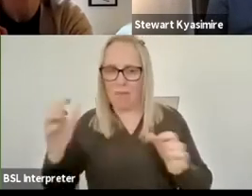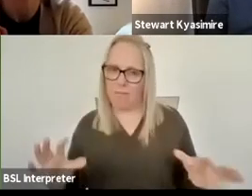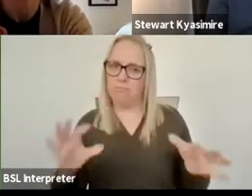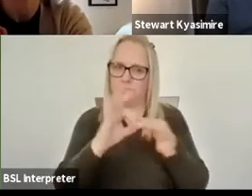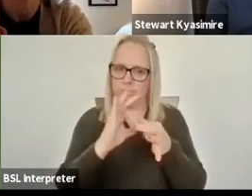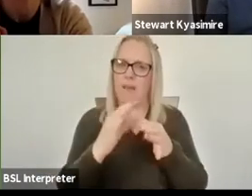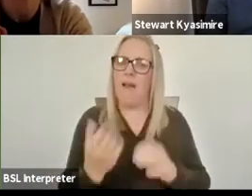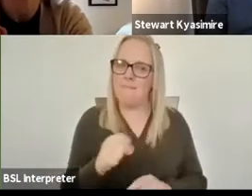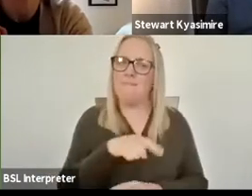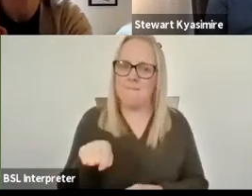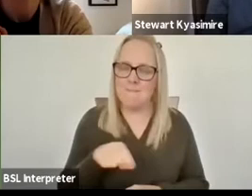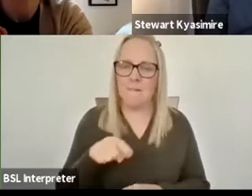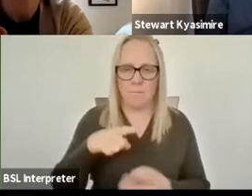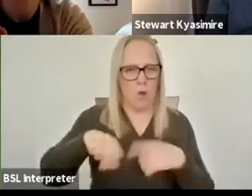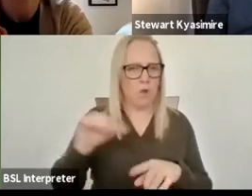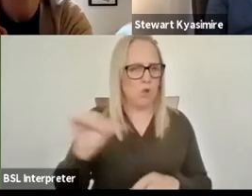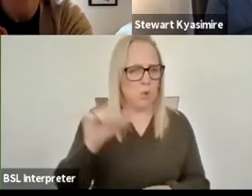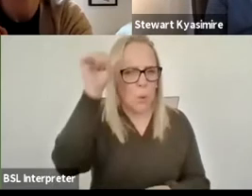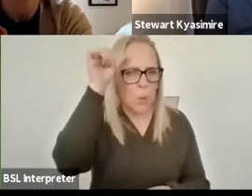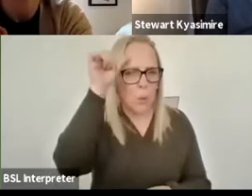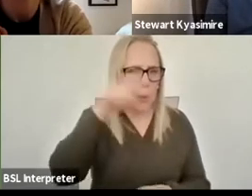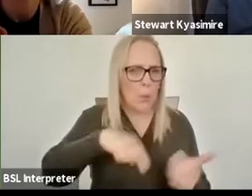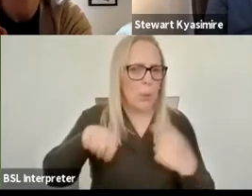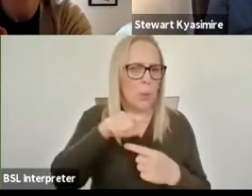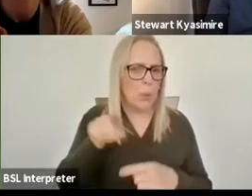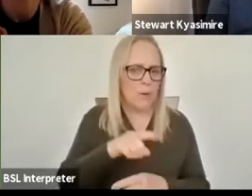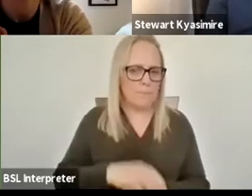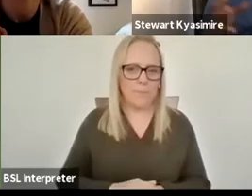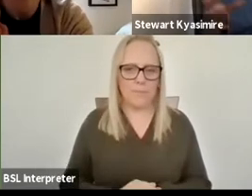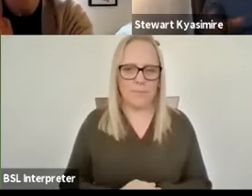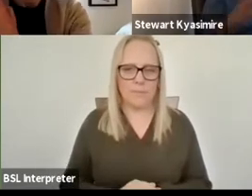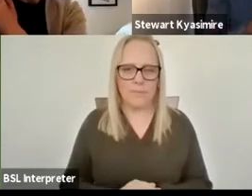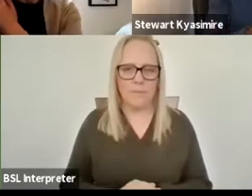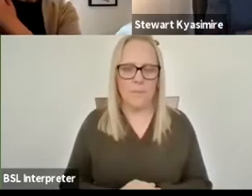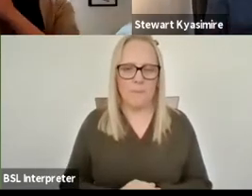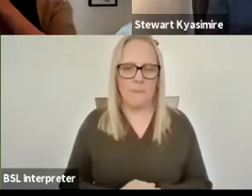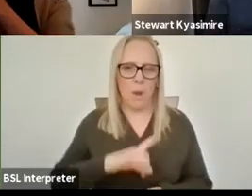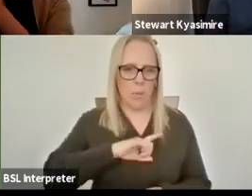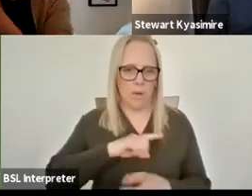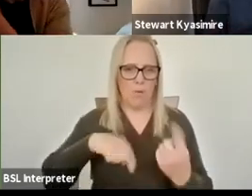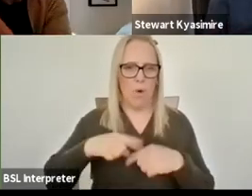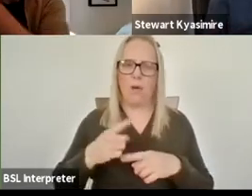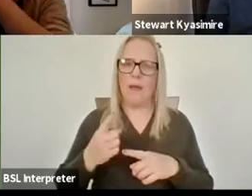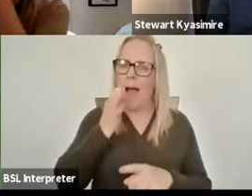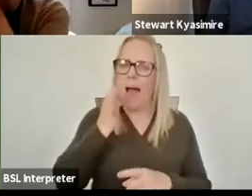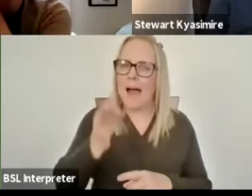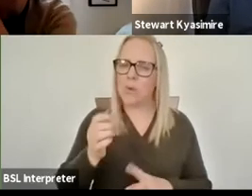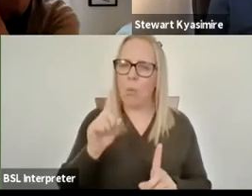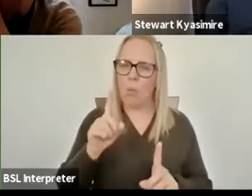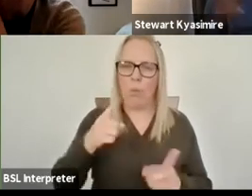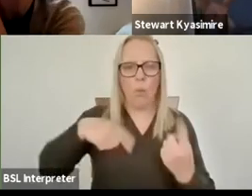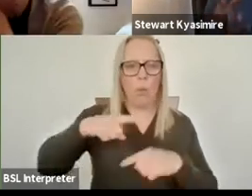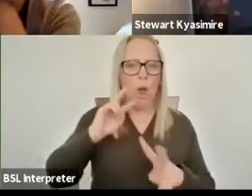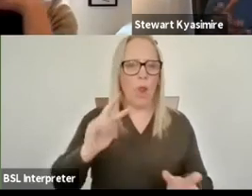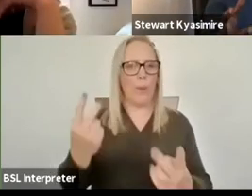we should be aware of because one of the main questions is what what what are we going to look back on um and i think just